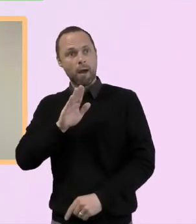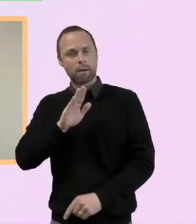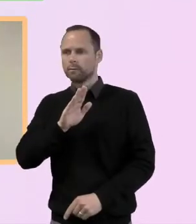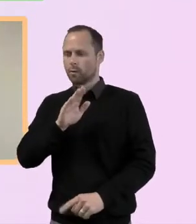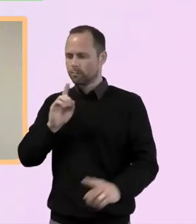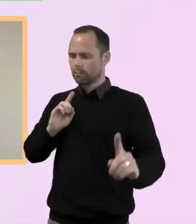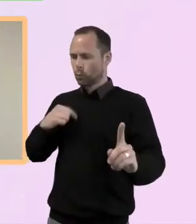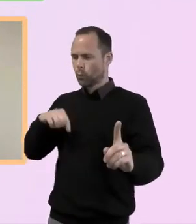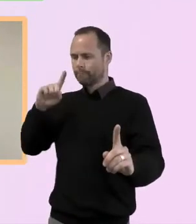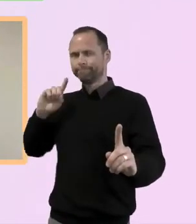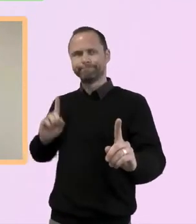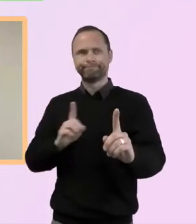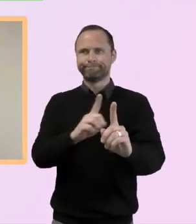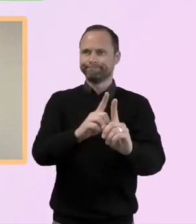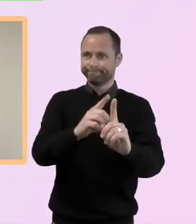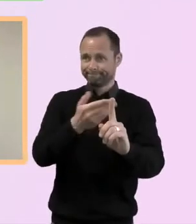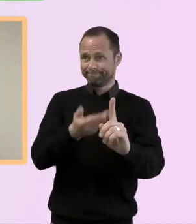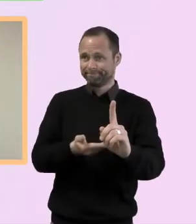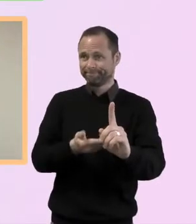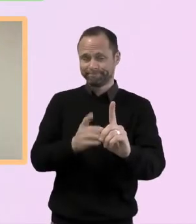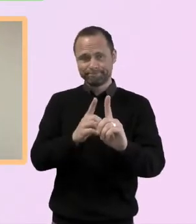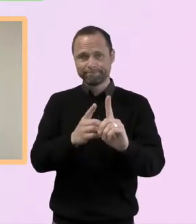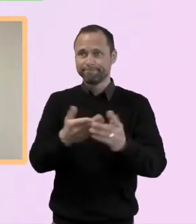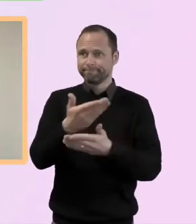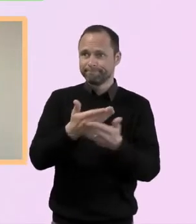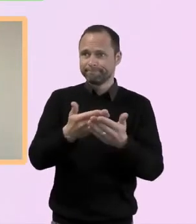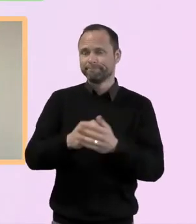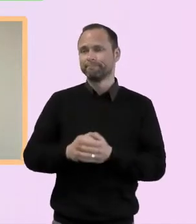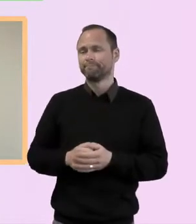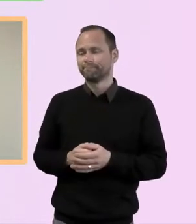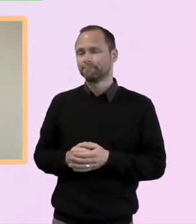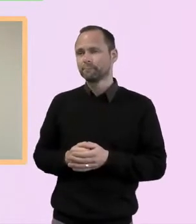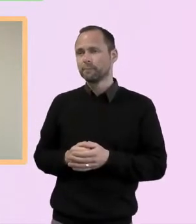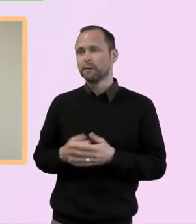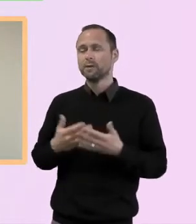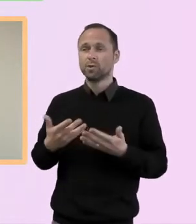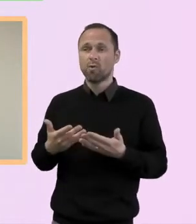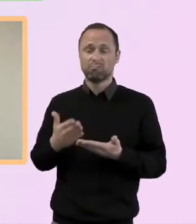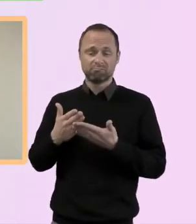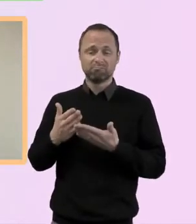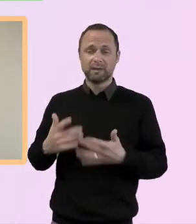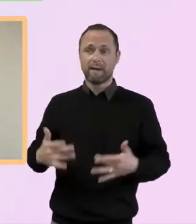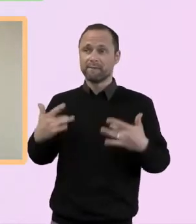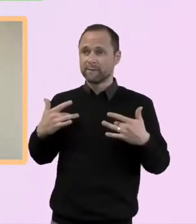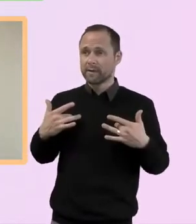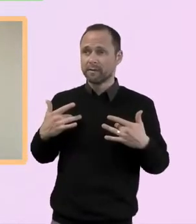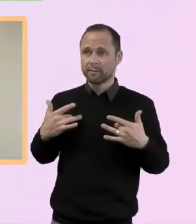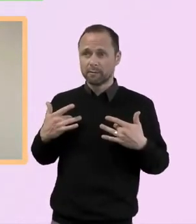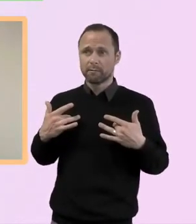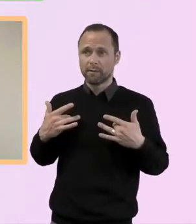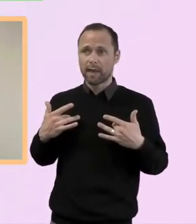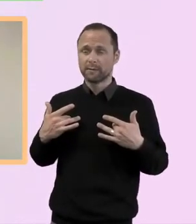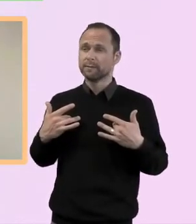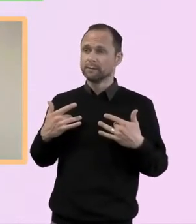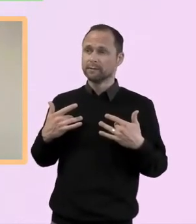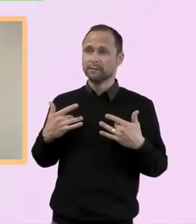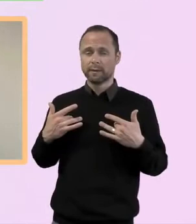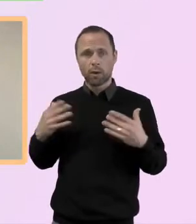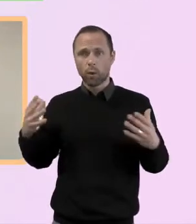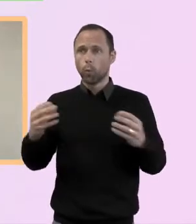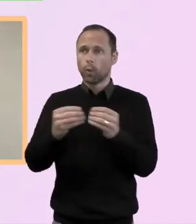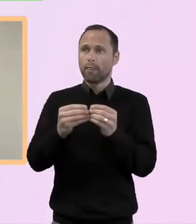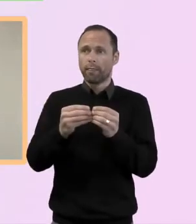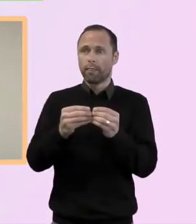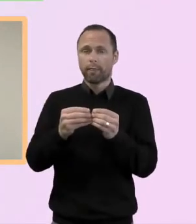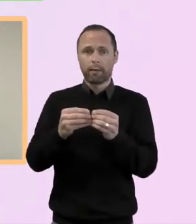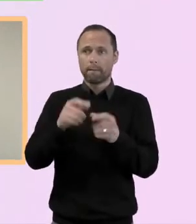obviously there is a time for, for both and for everything, but, um, yeah, I definitely feel that, um, being with that whole, you